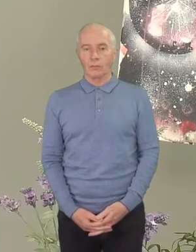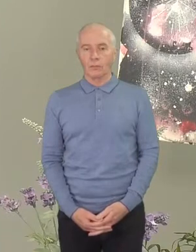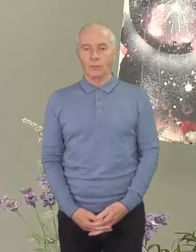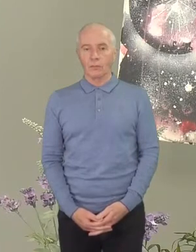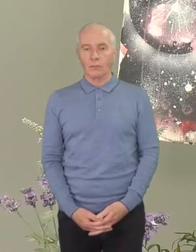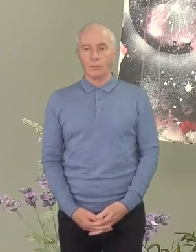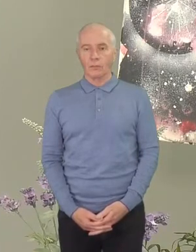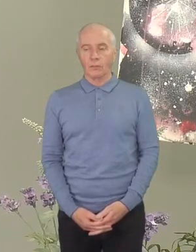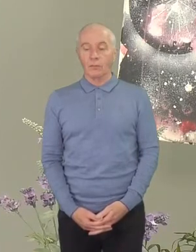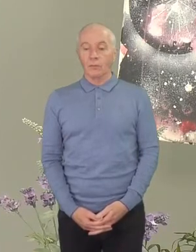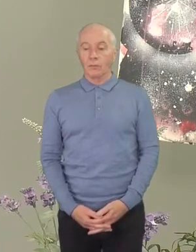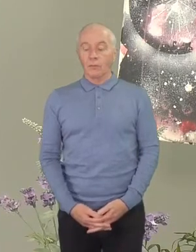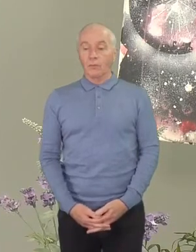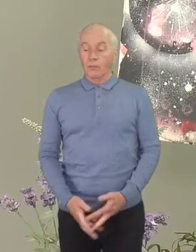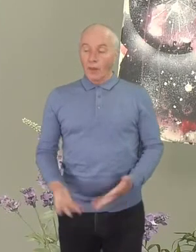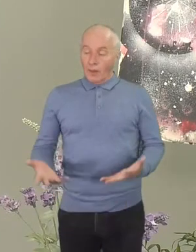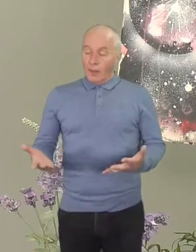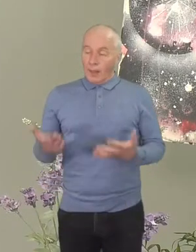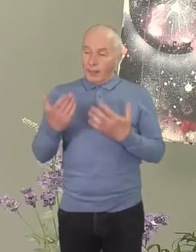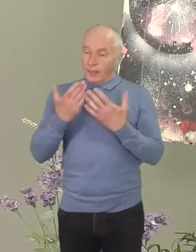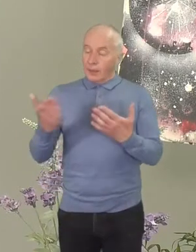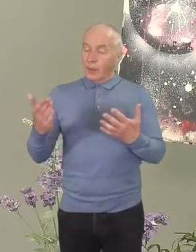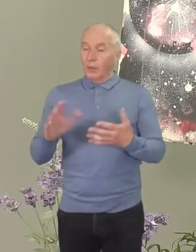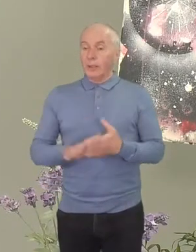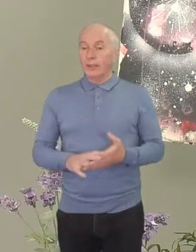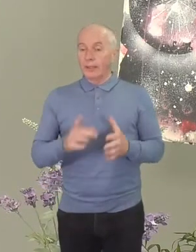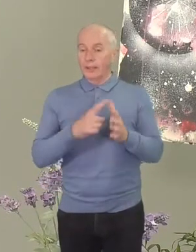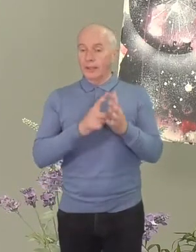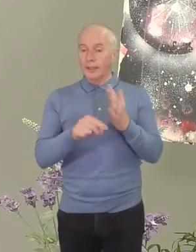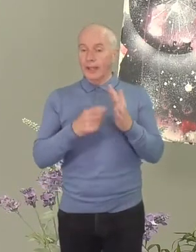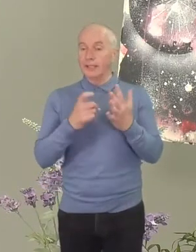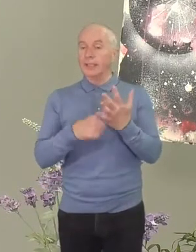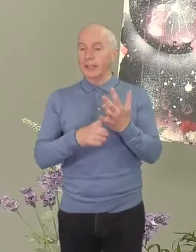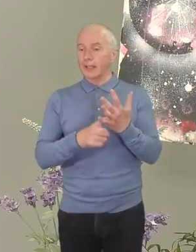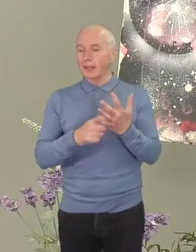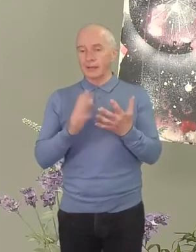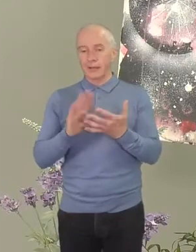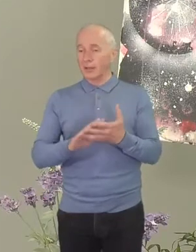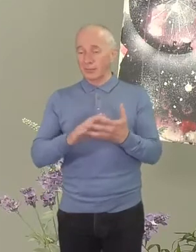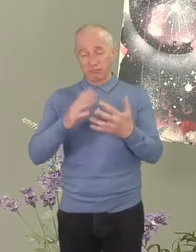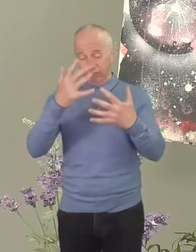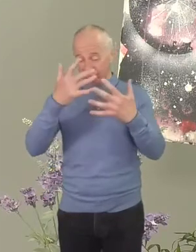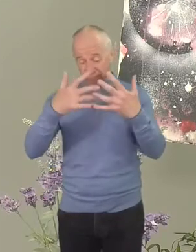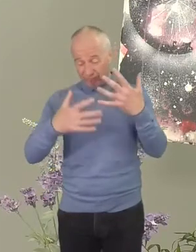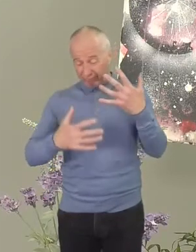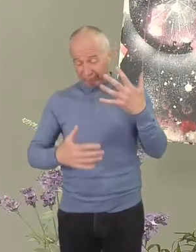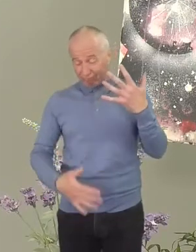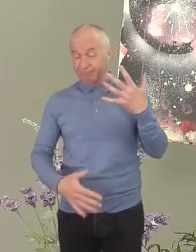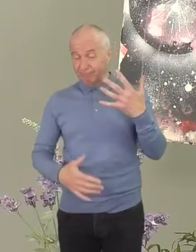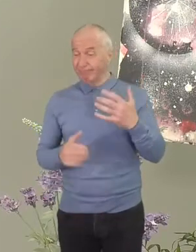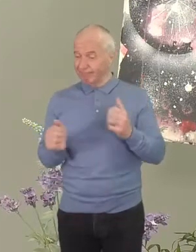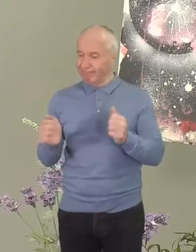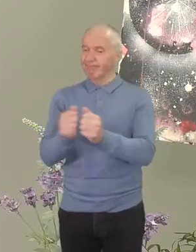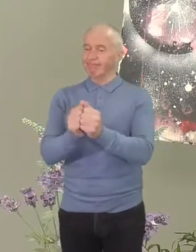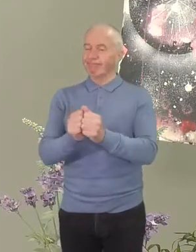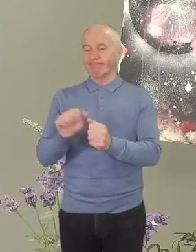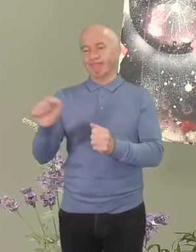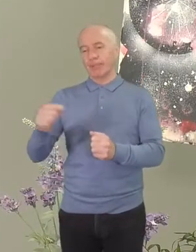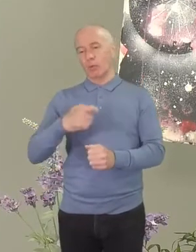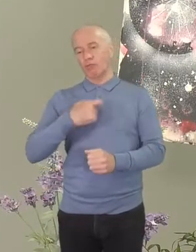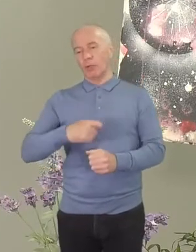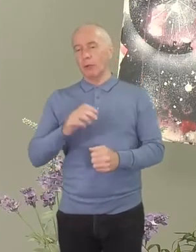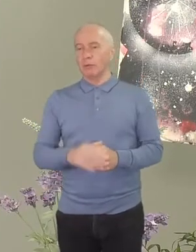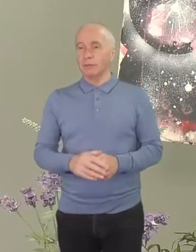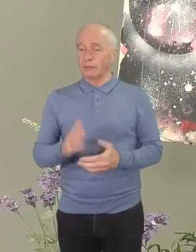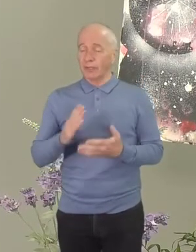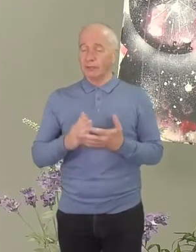Thank you. very much for voting. Alistair, you're overwhelmingly reaffirmed in your role and